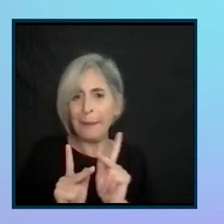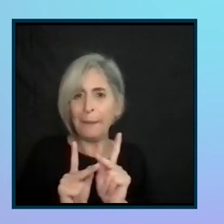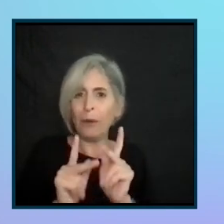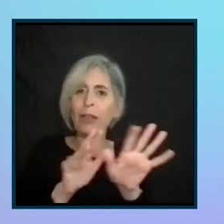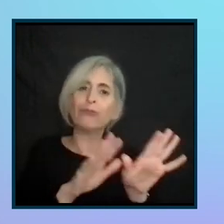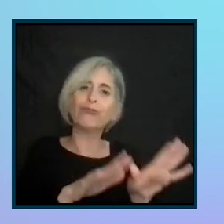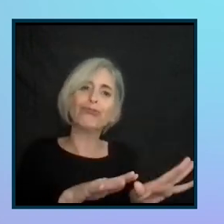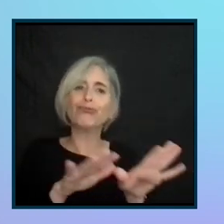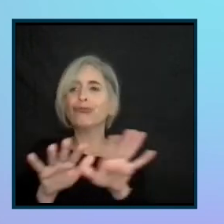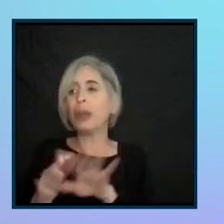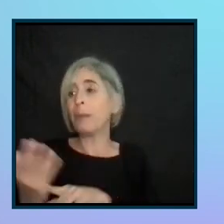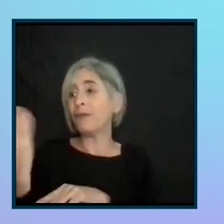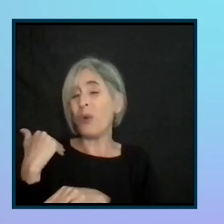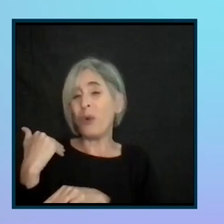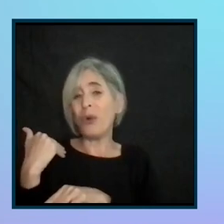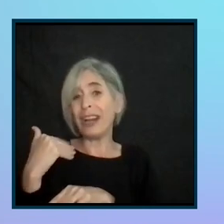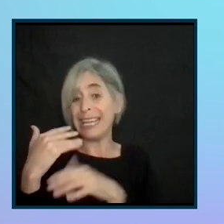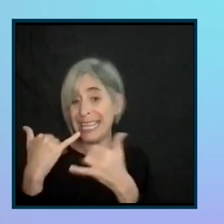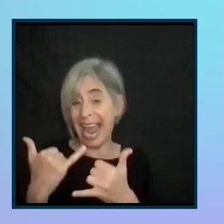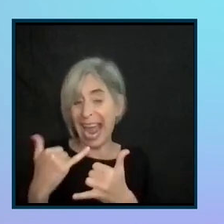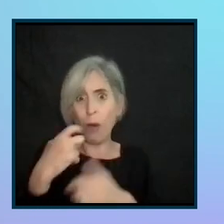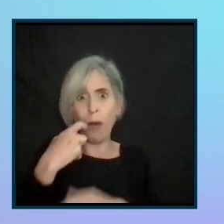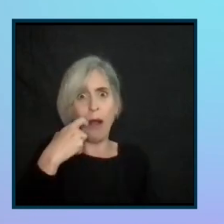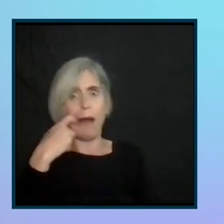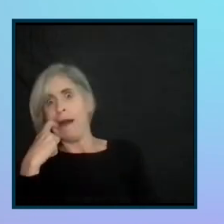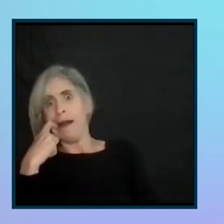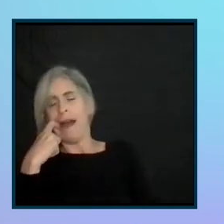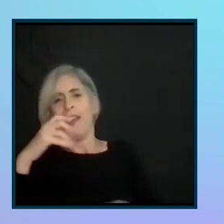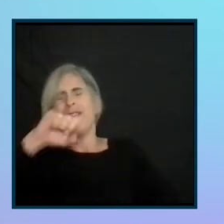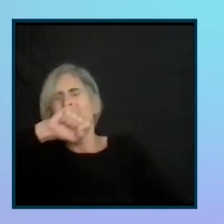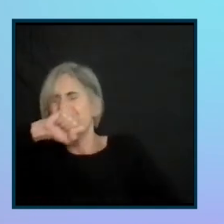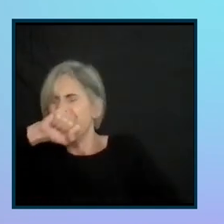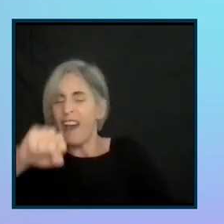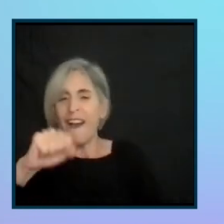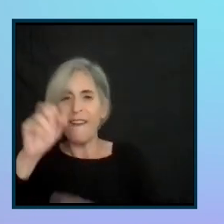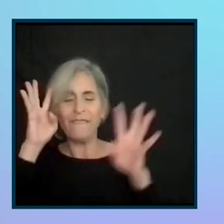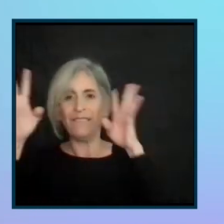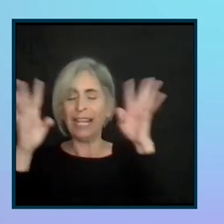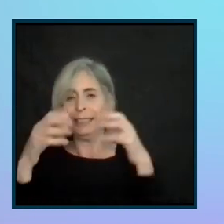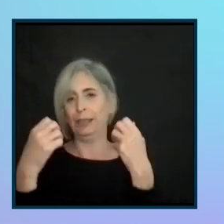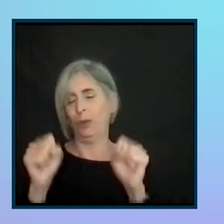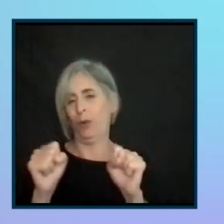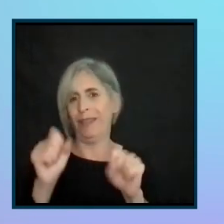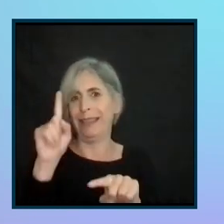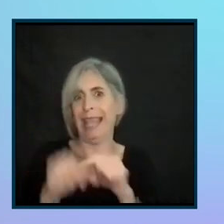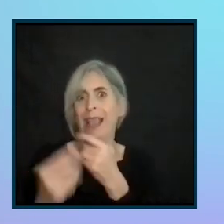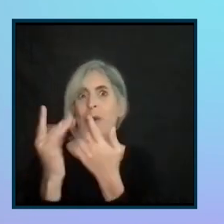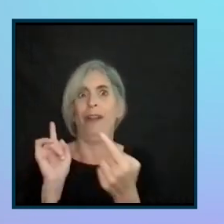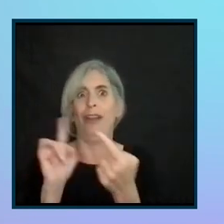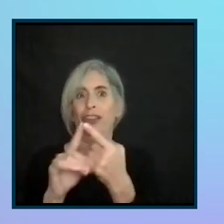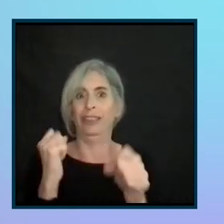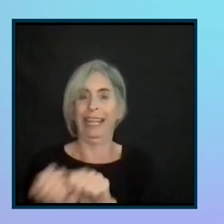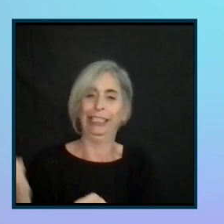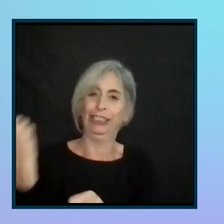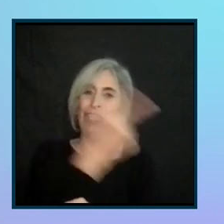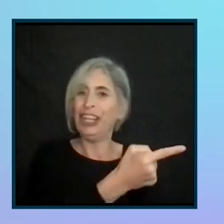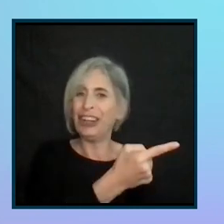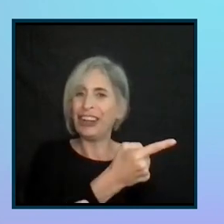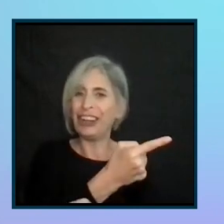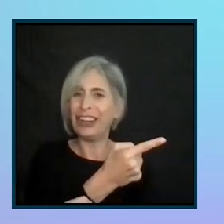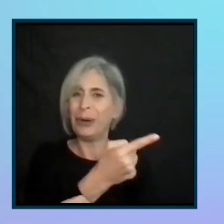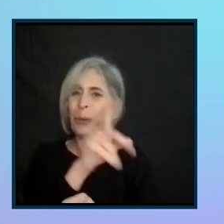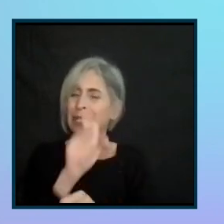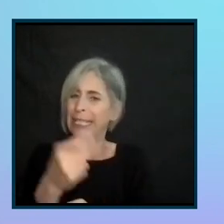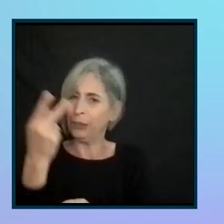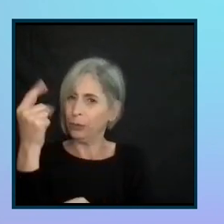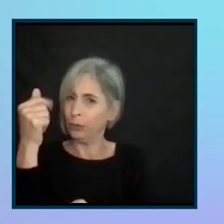fans now are addicted to fantasy sports and can't wait till next year. So we, we got to keep ourselves